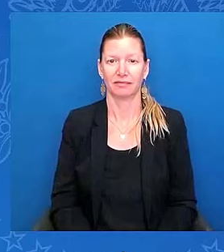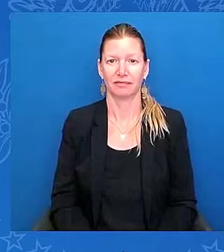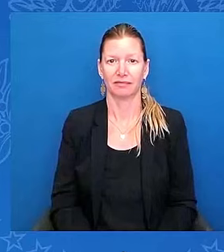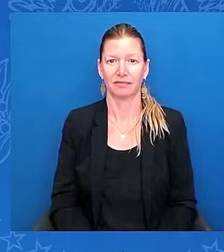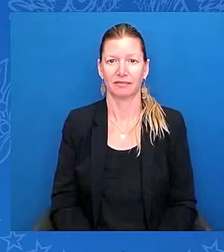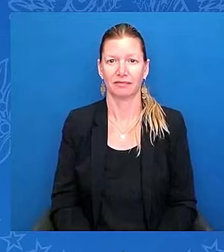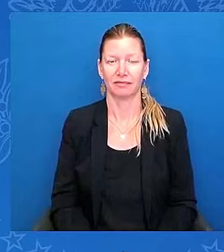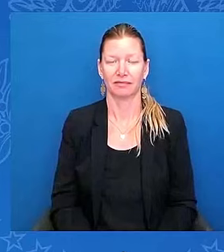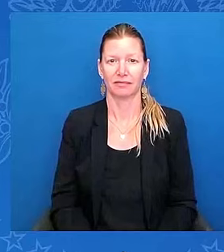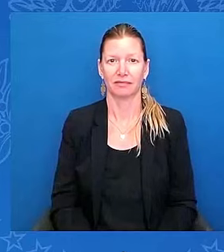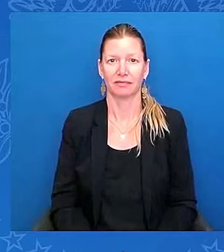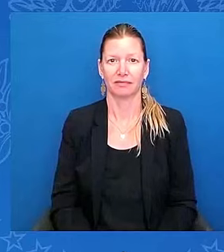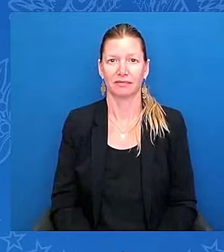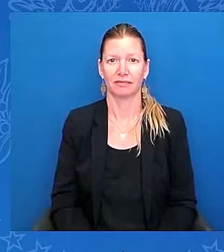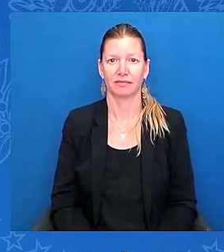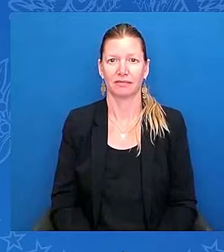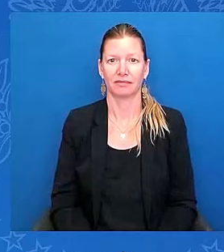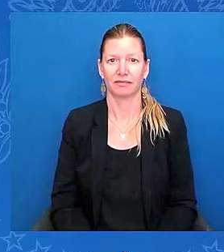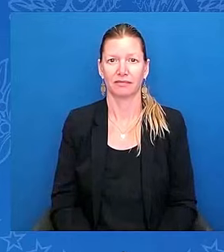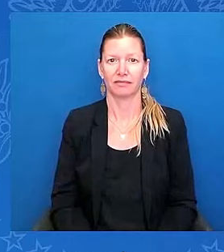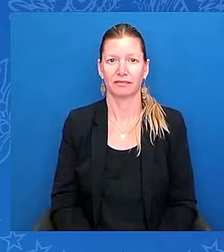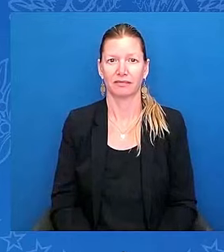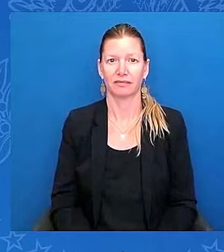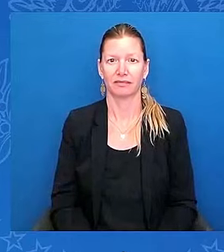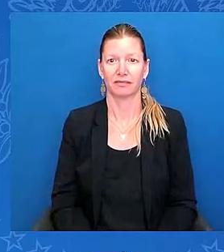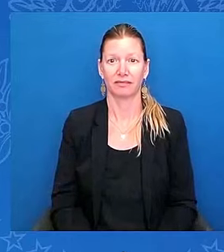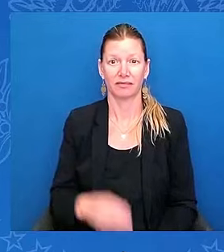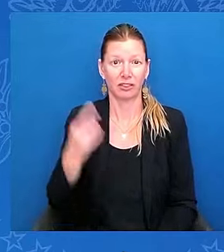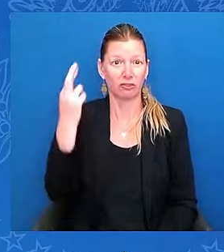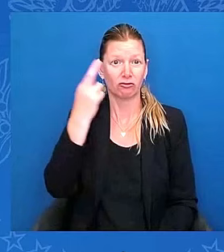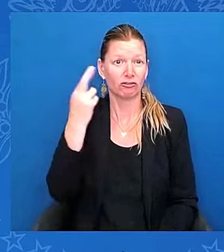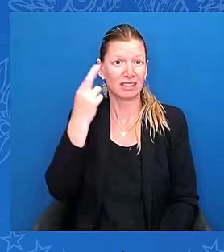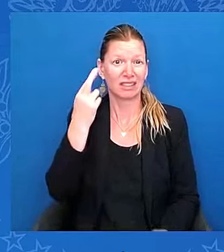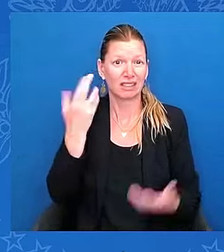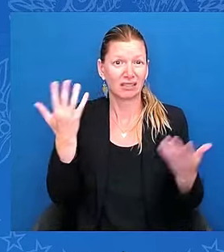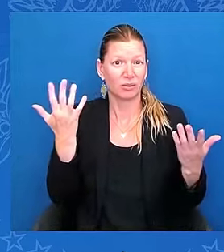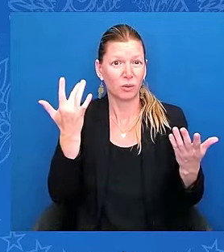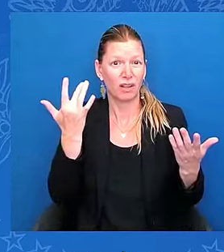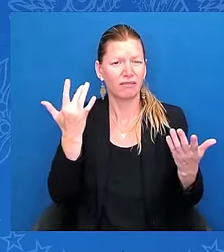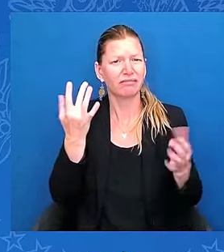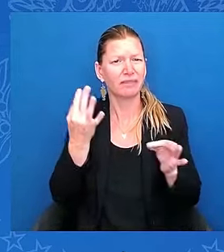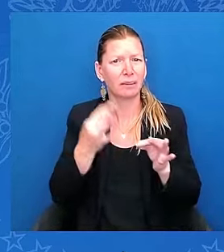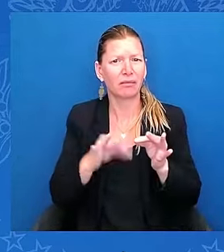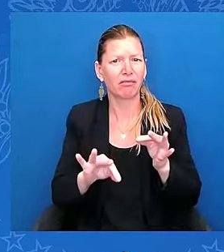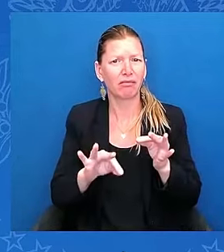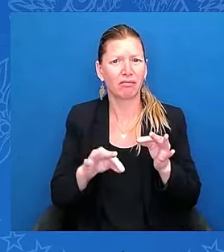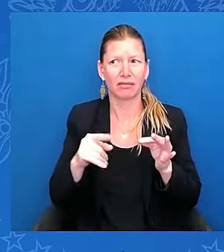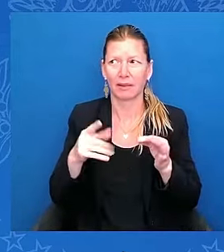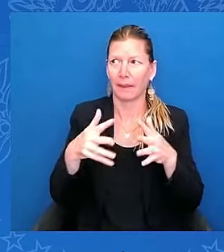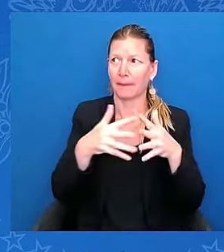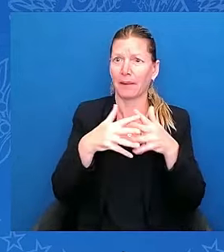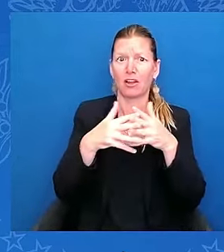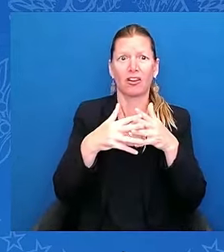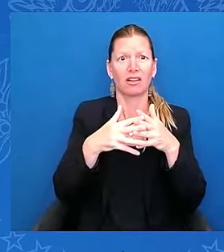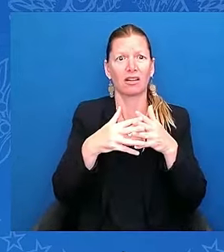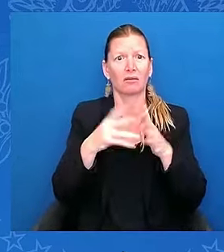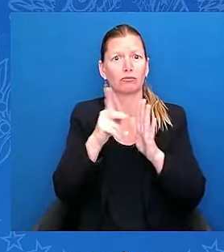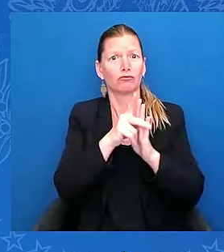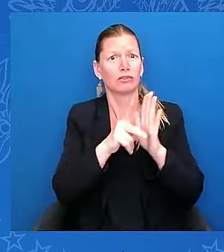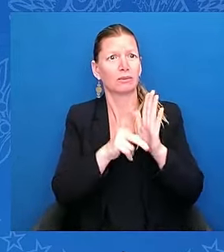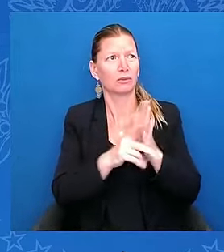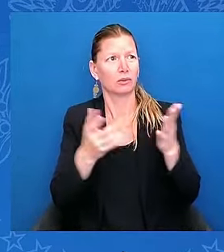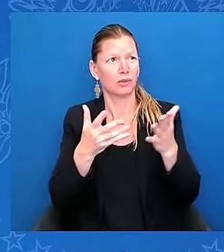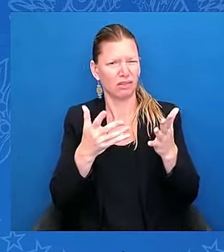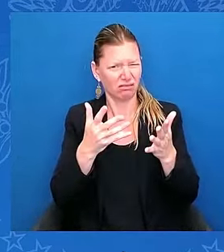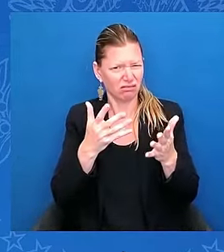And the reason is simple — it embraces the American principle that we should be — keep families together. In 2013, President